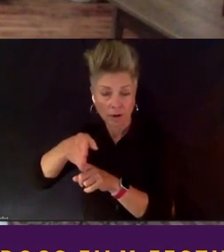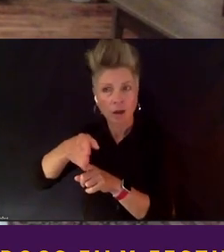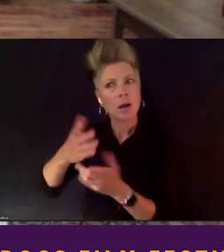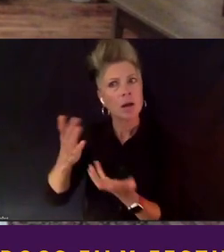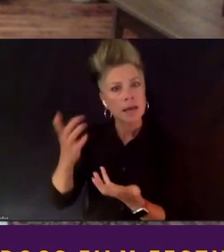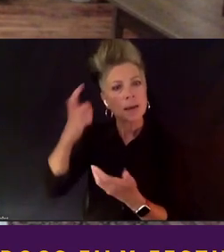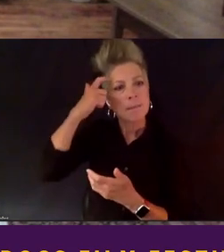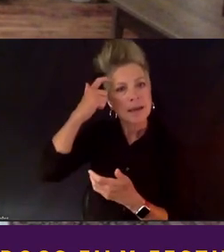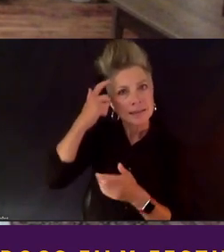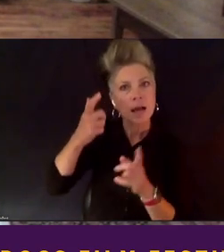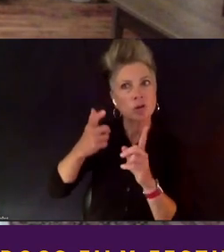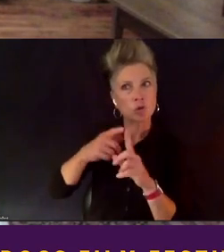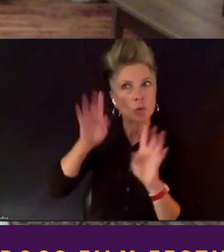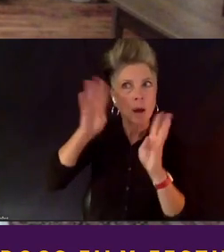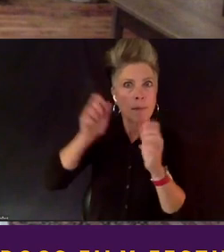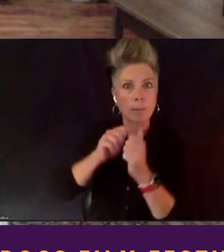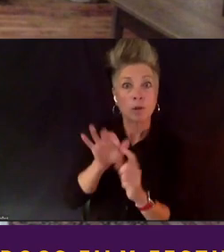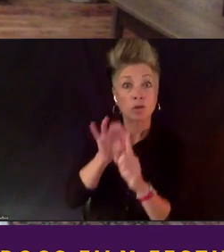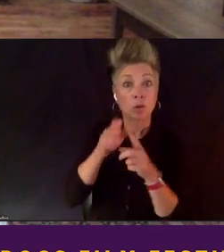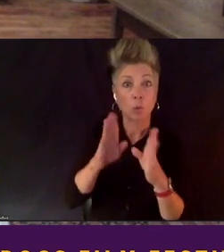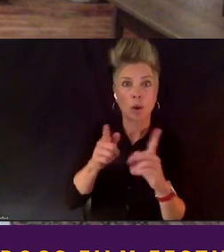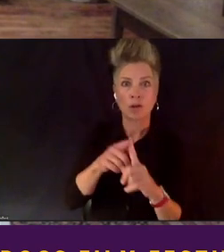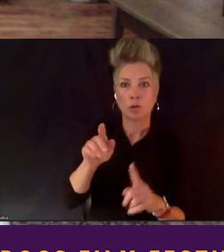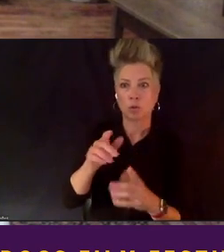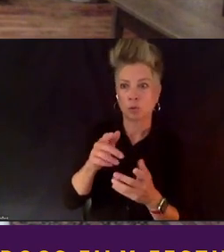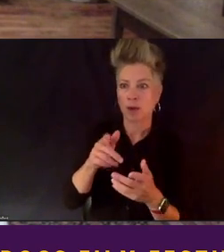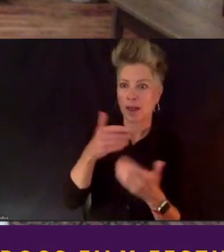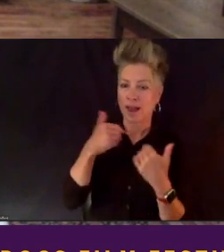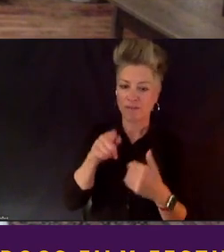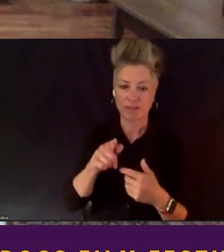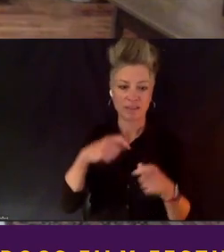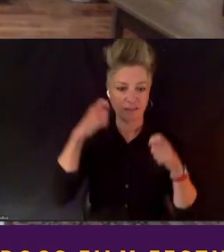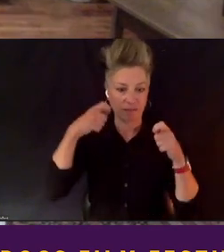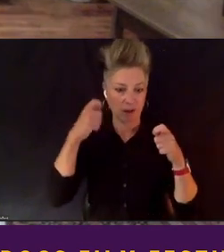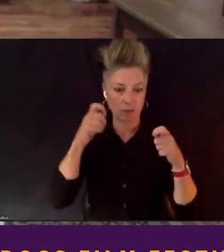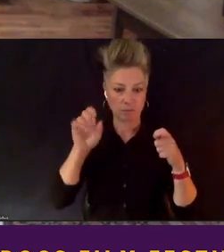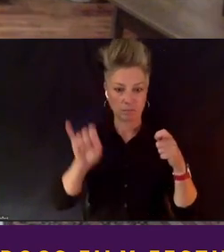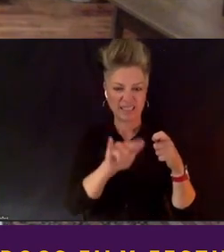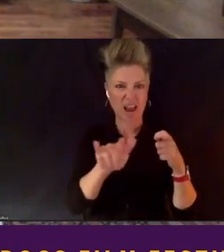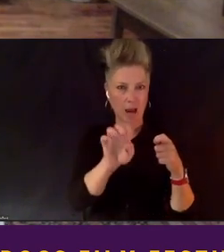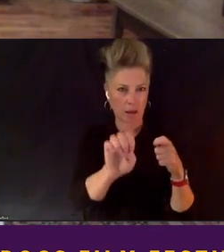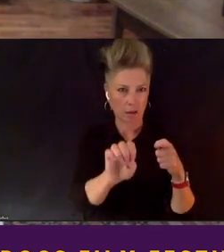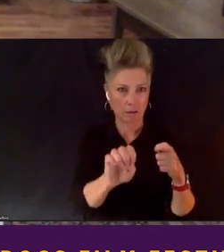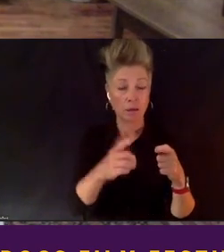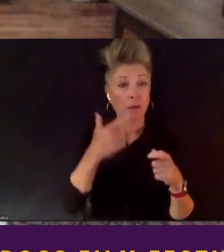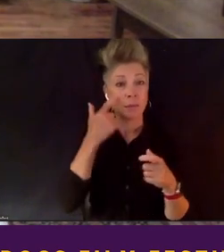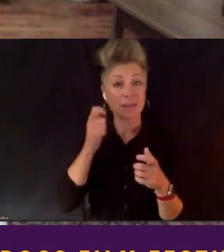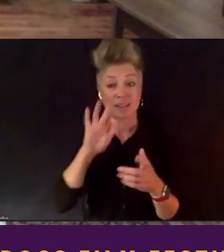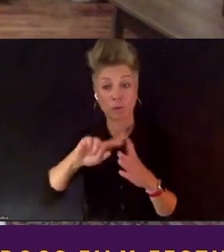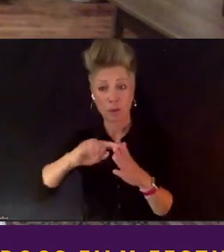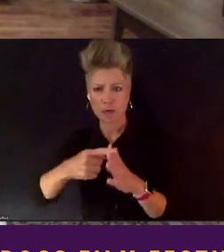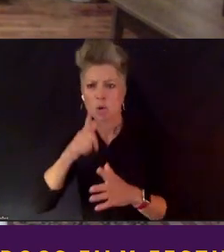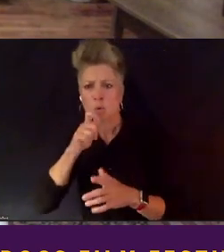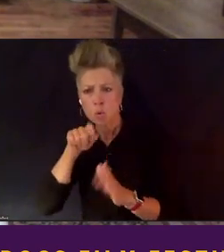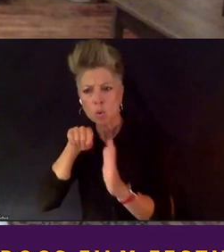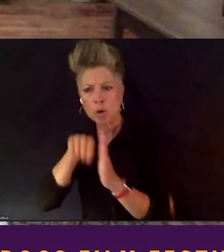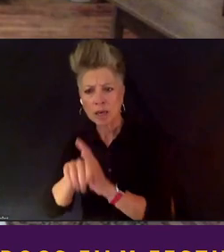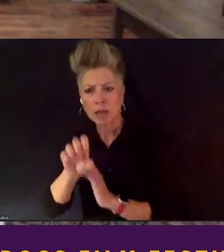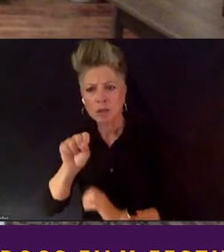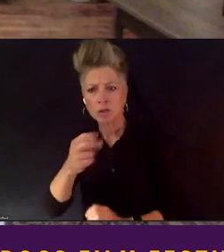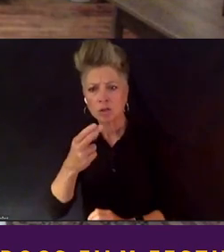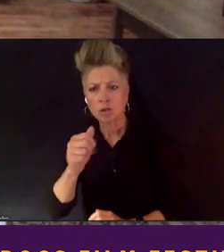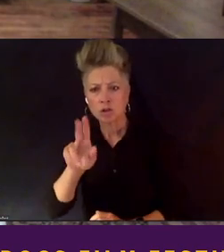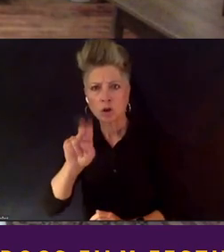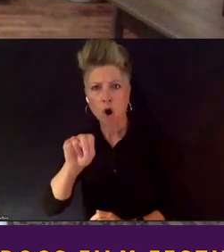stylize this film. Because in the end, where, we started, okay, who killed Sean Shooter, it kind of morphed and